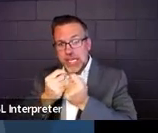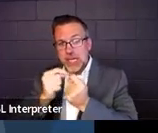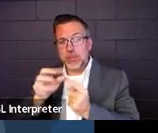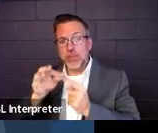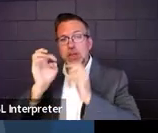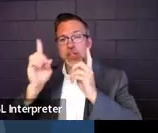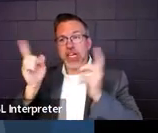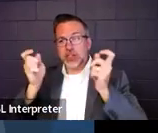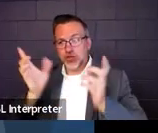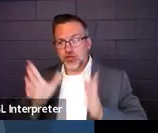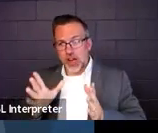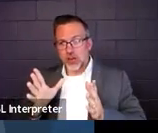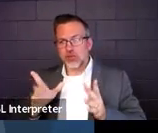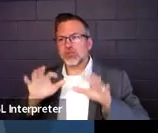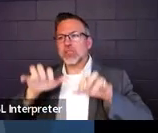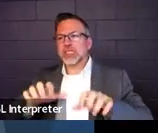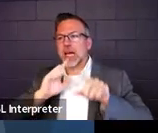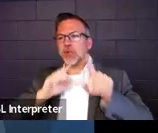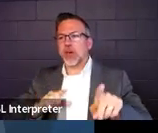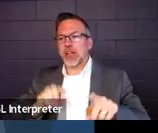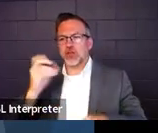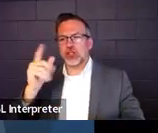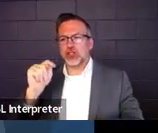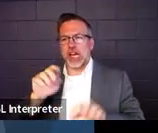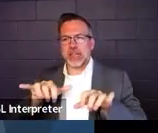Just put the letter in the chat.